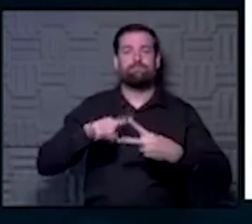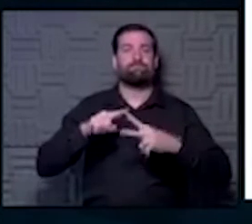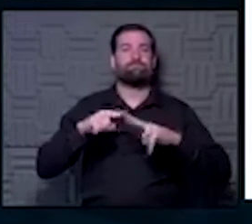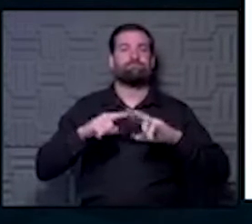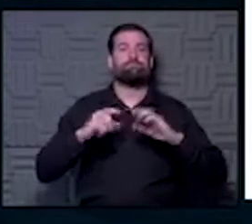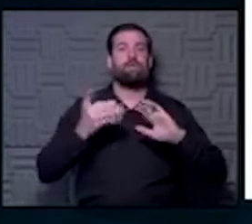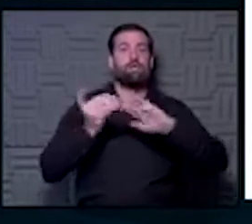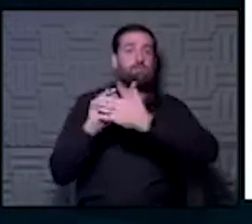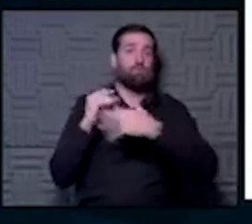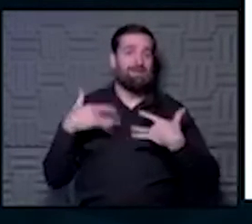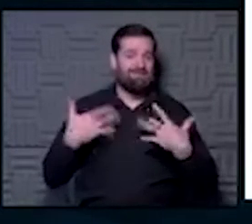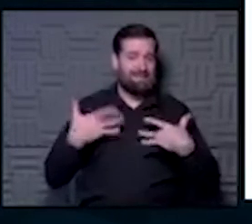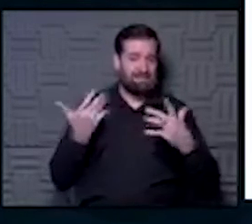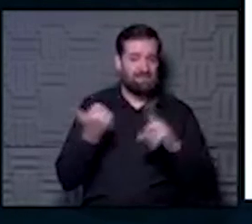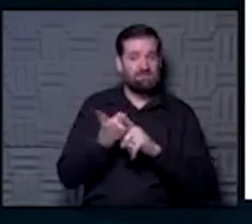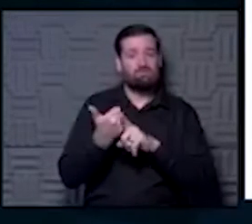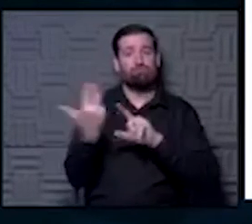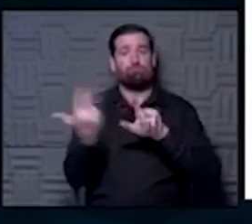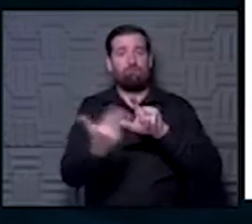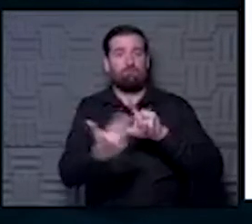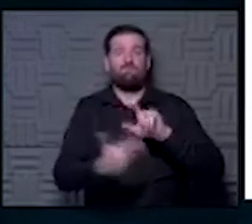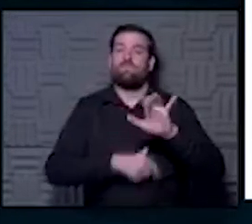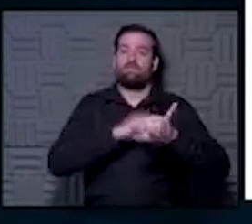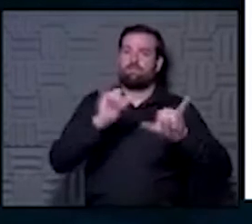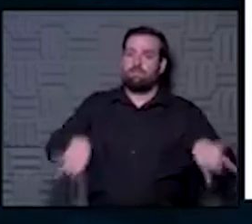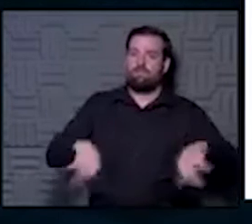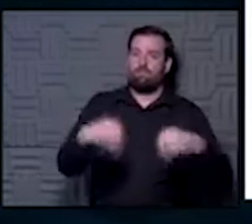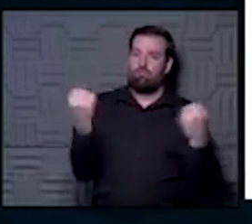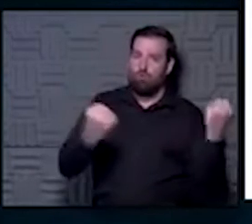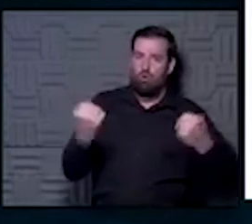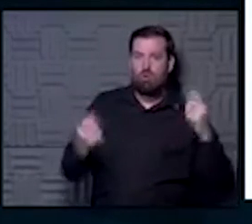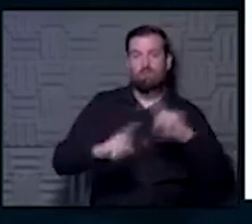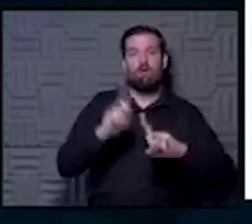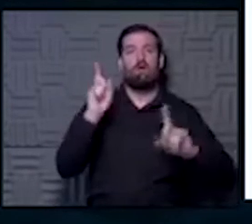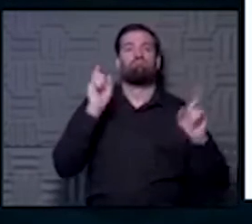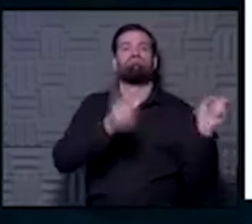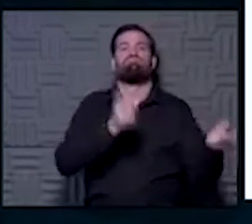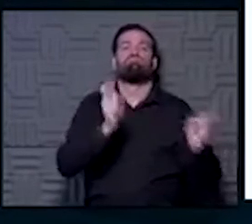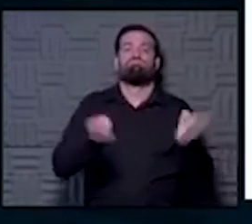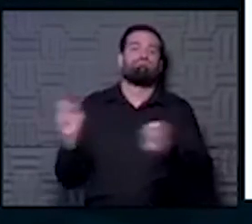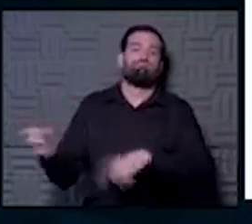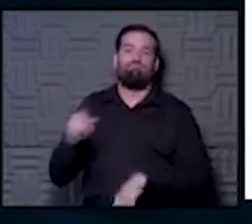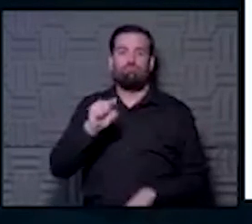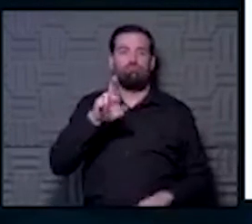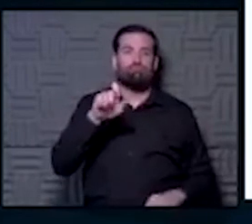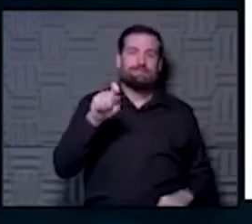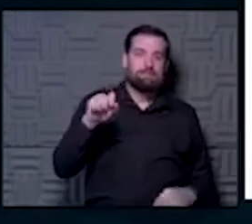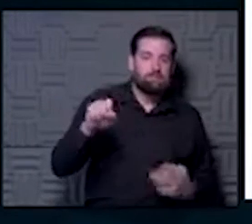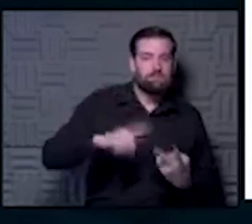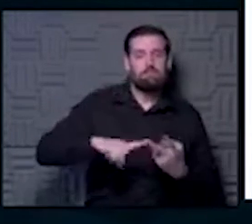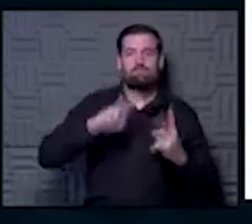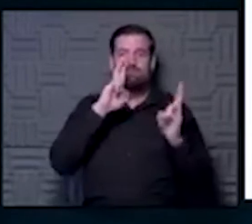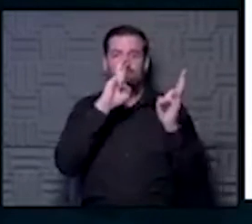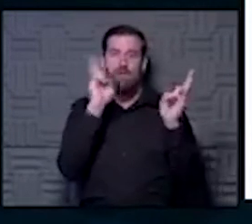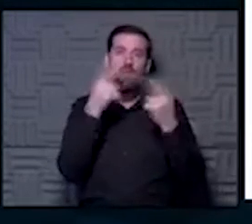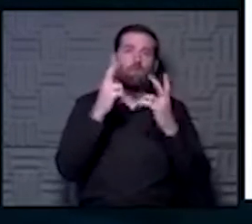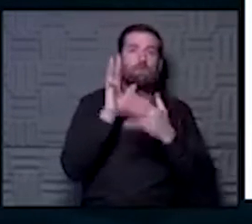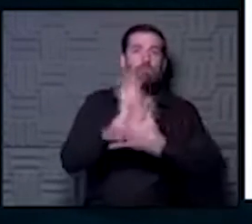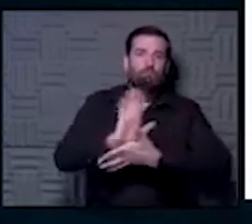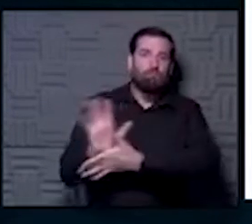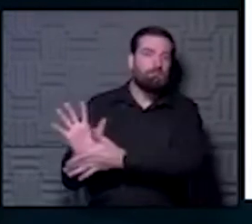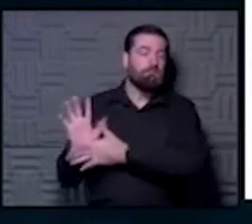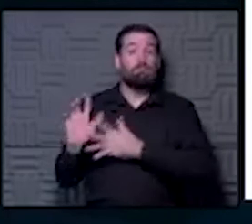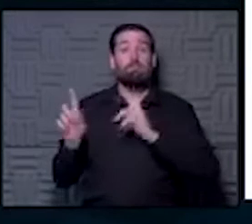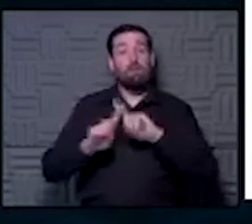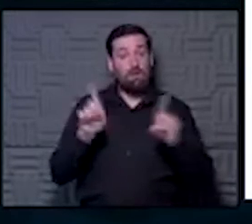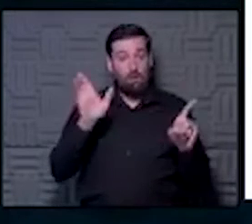drive-through events where you're going to stay in your vehicle, but they might be handing out, there might be treats or there might be a Halloween movie. But if you are